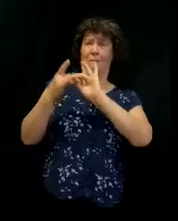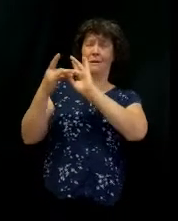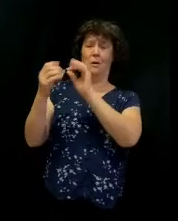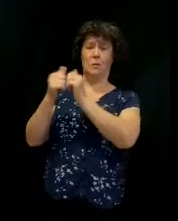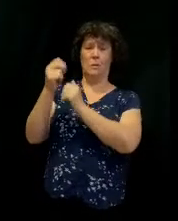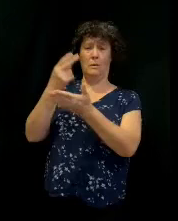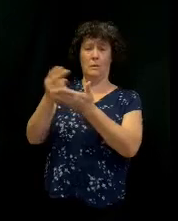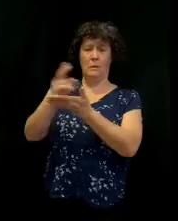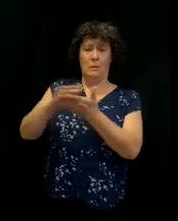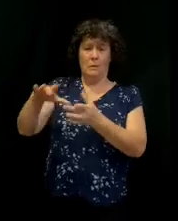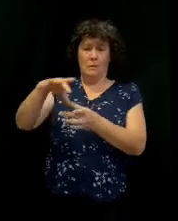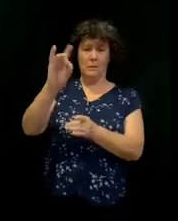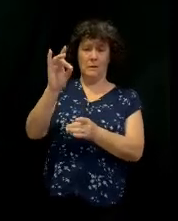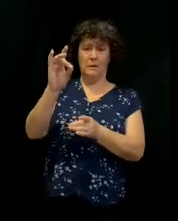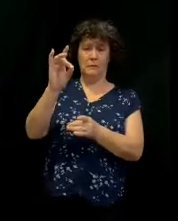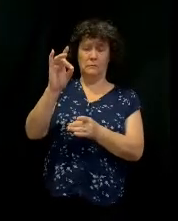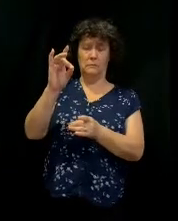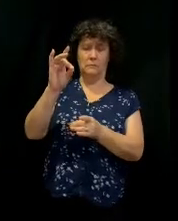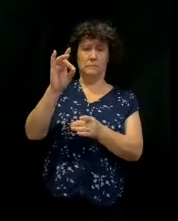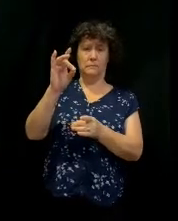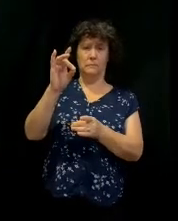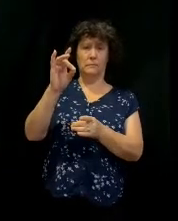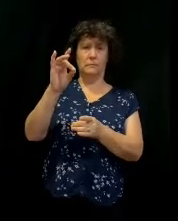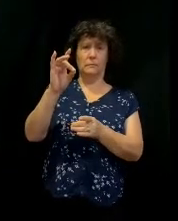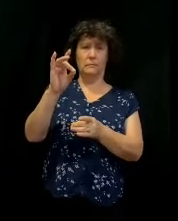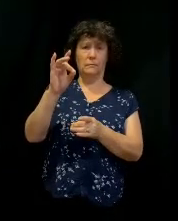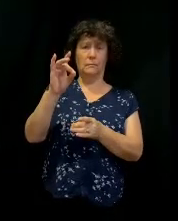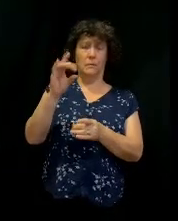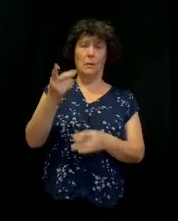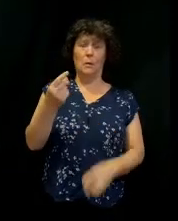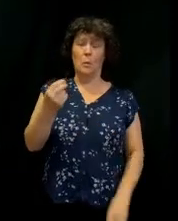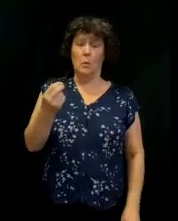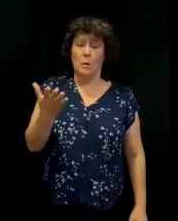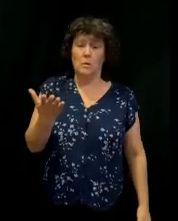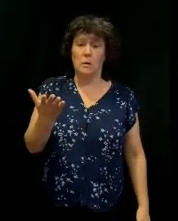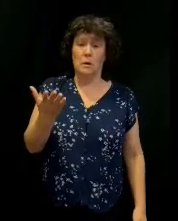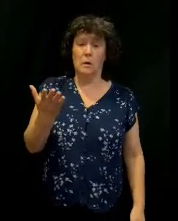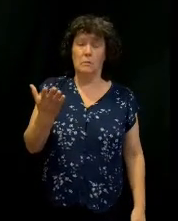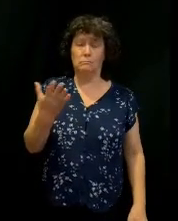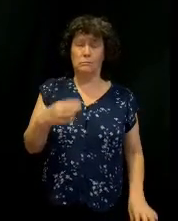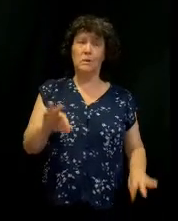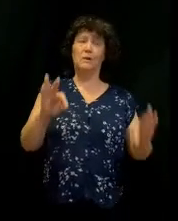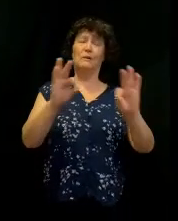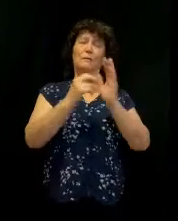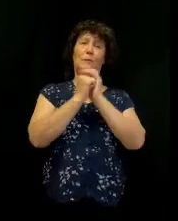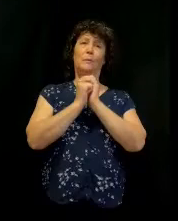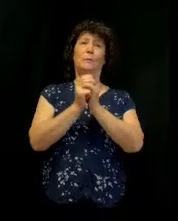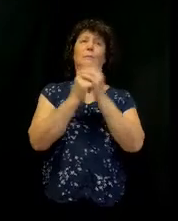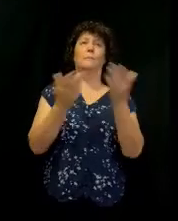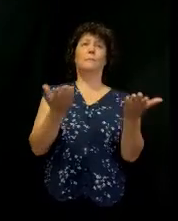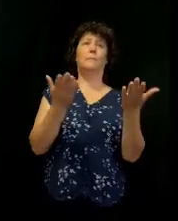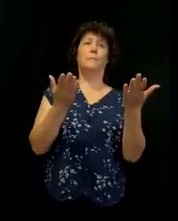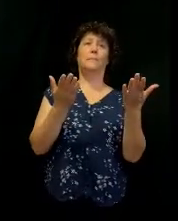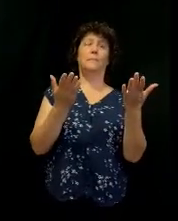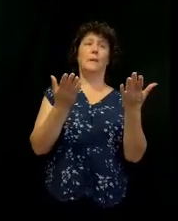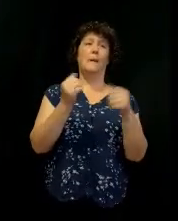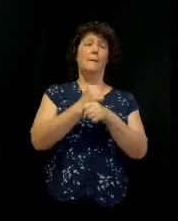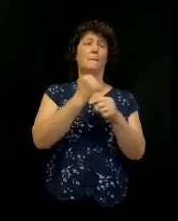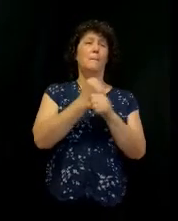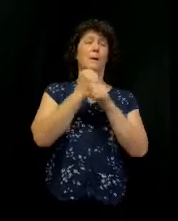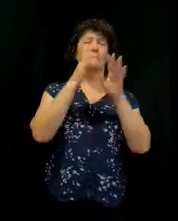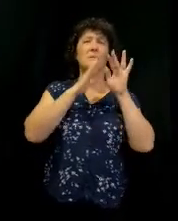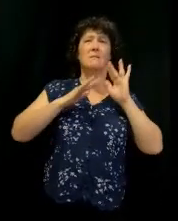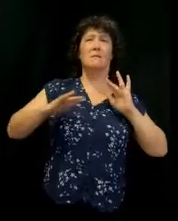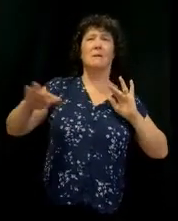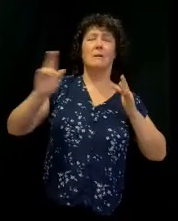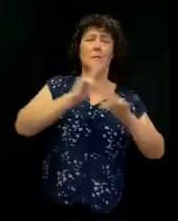Can I get a good amen here? What am I trying to, we value worship here. And worship sets an atmosphere for the power